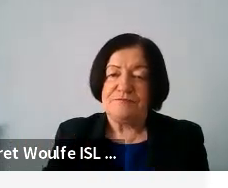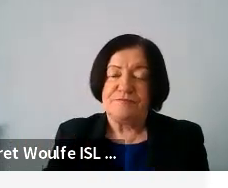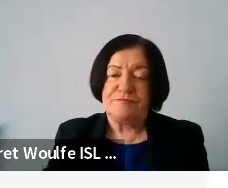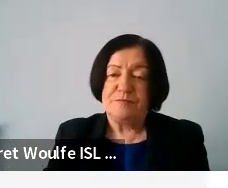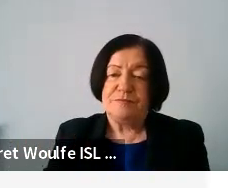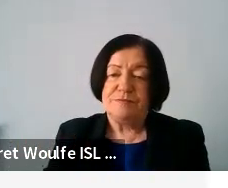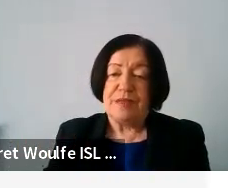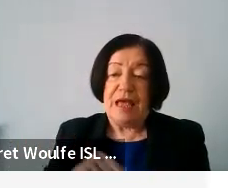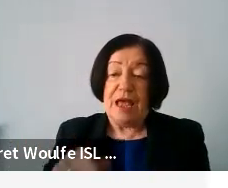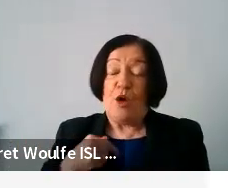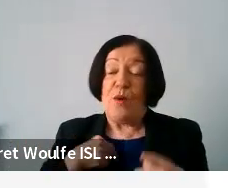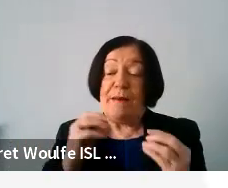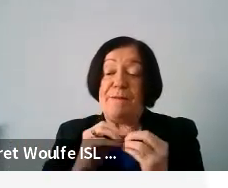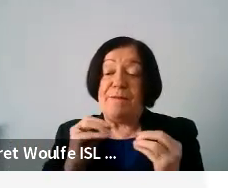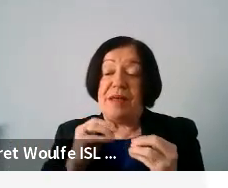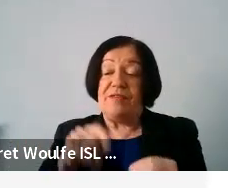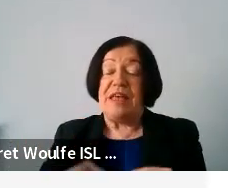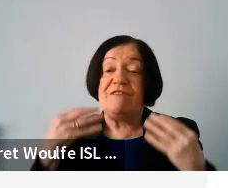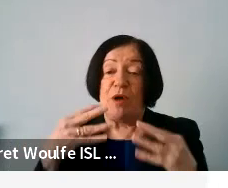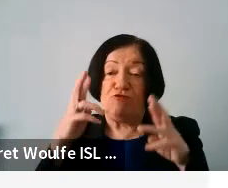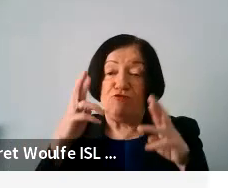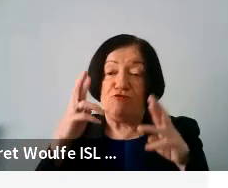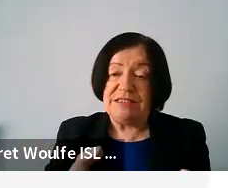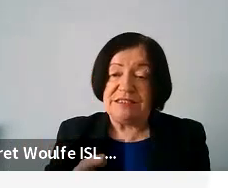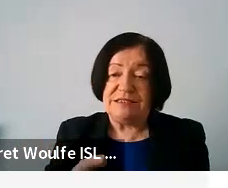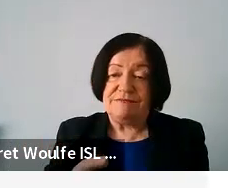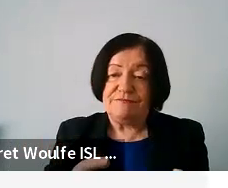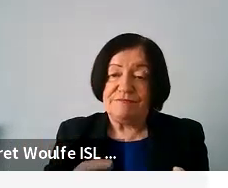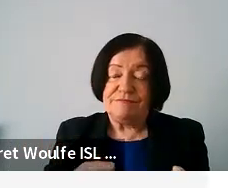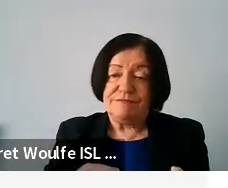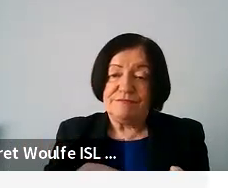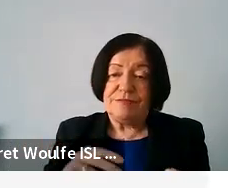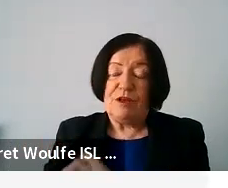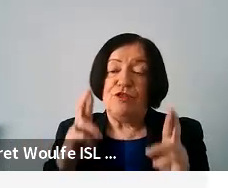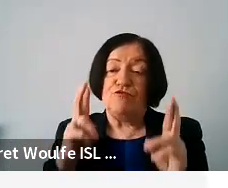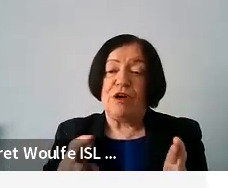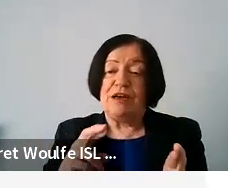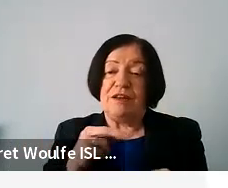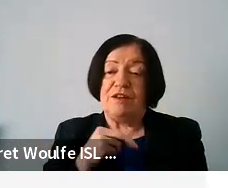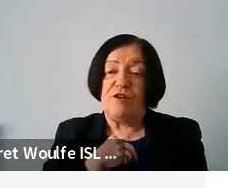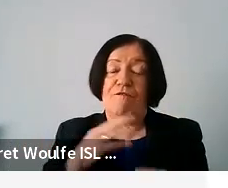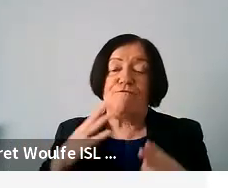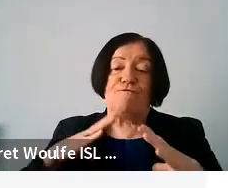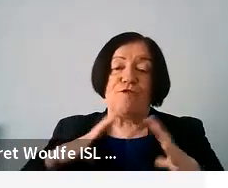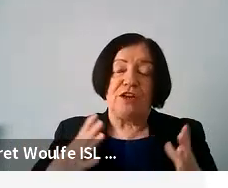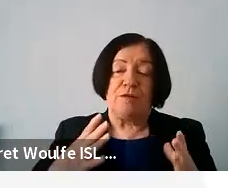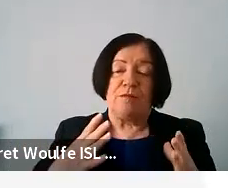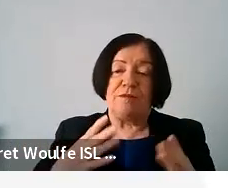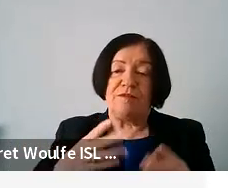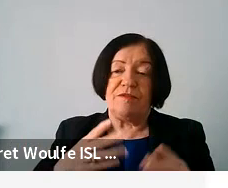And here we mentioned really data rights, but also the right to the freedom of speech or